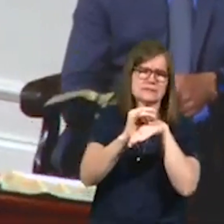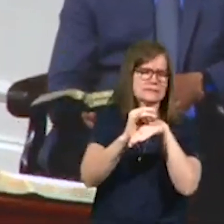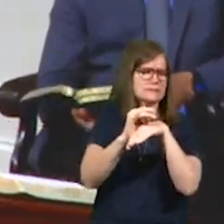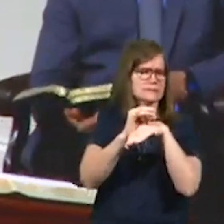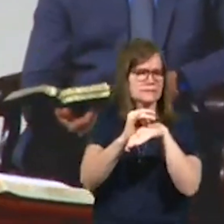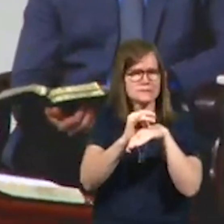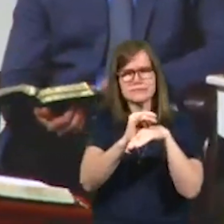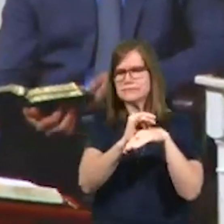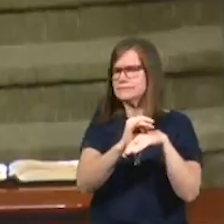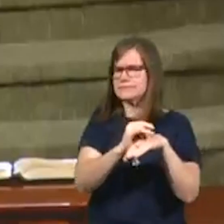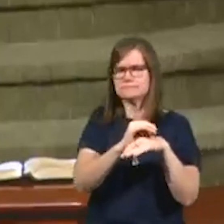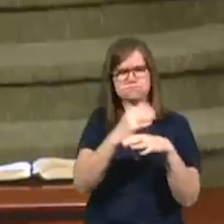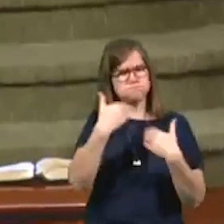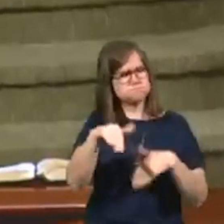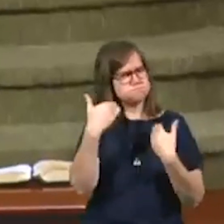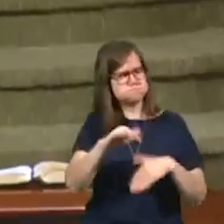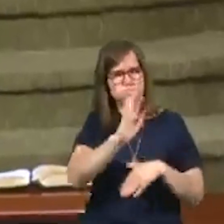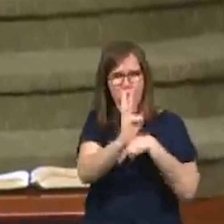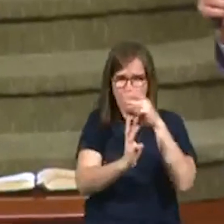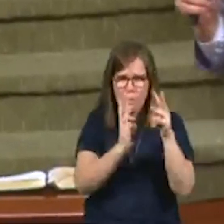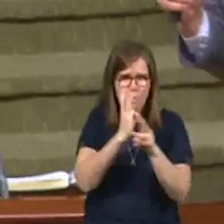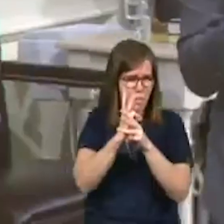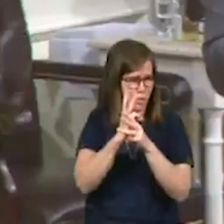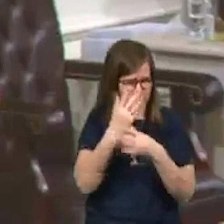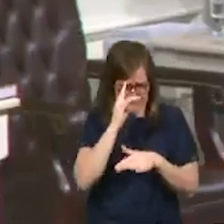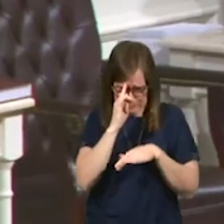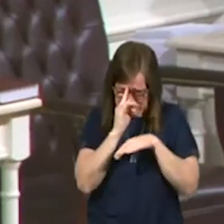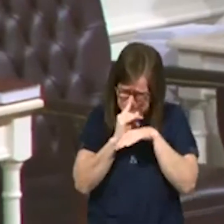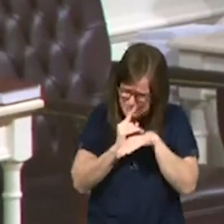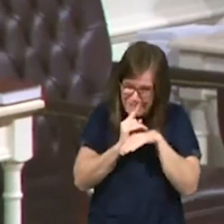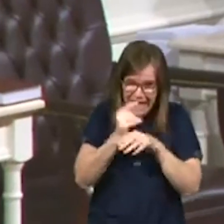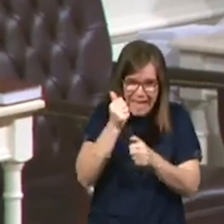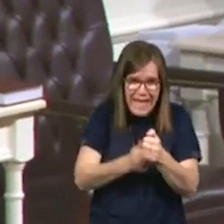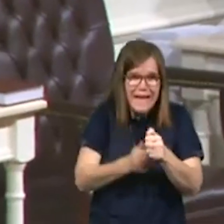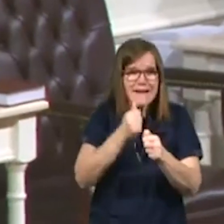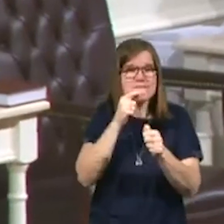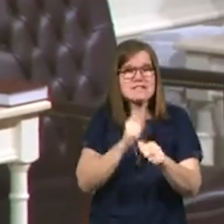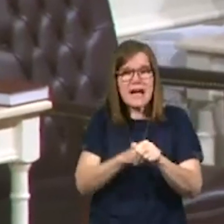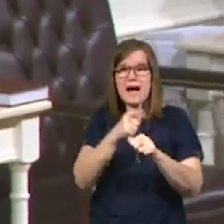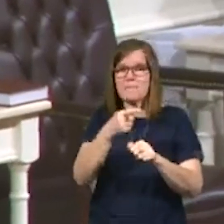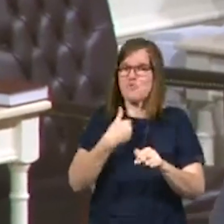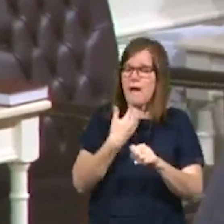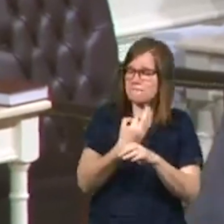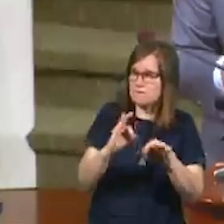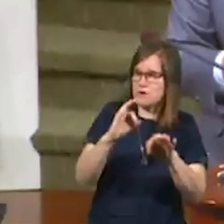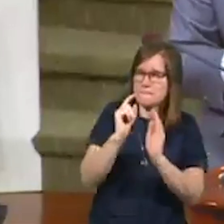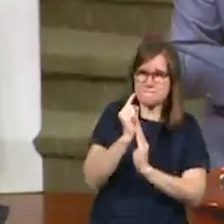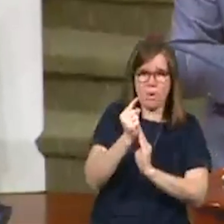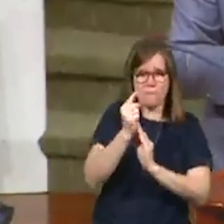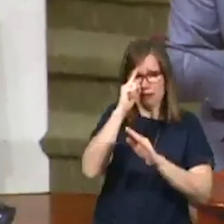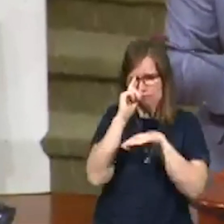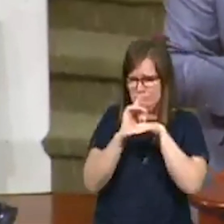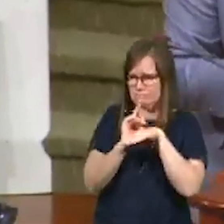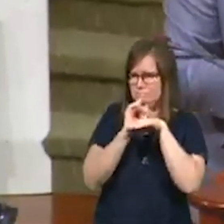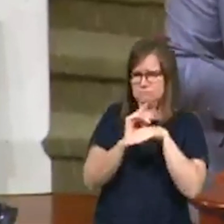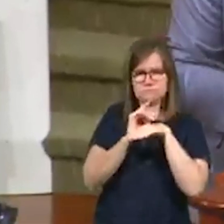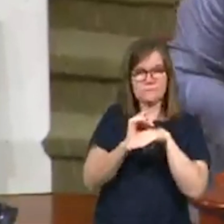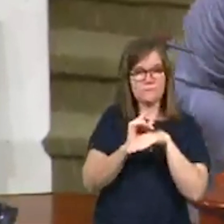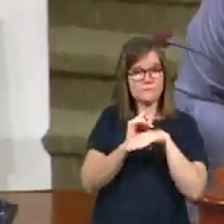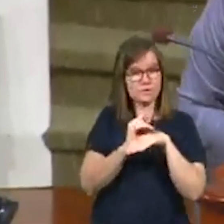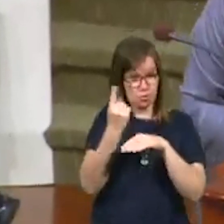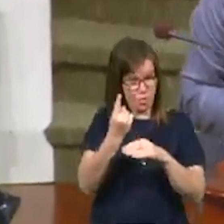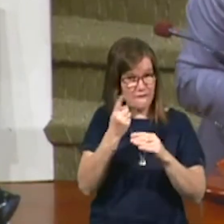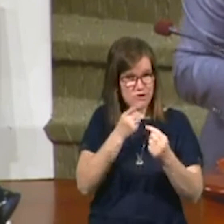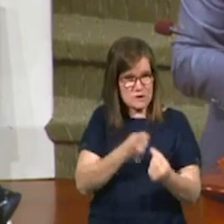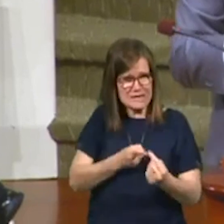pressing in your world that it just surfaced every time you had a free moment? Have ever